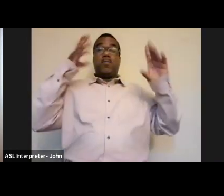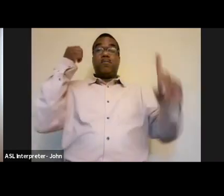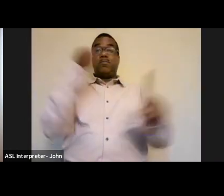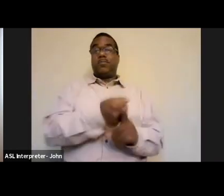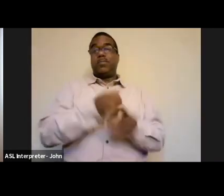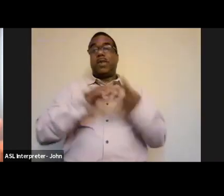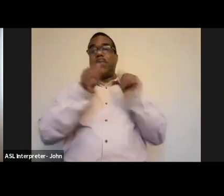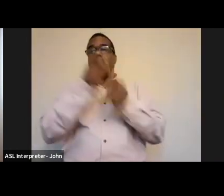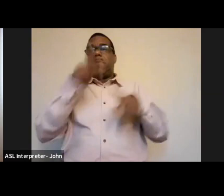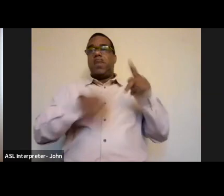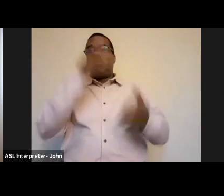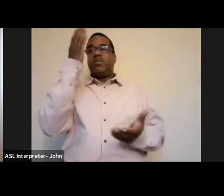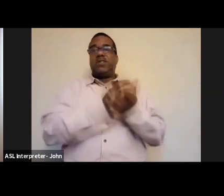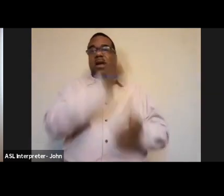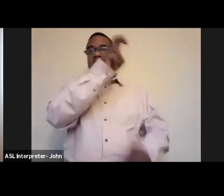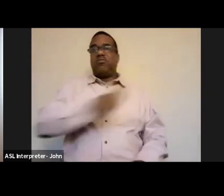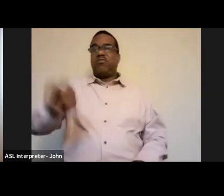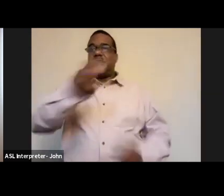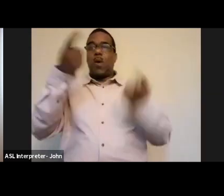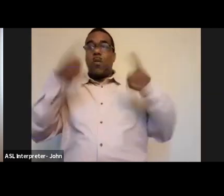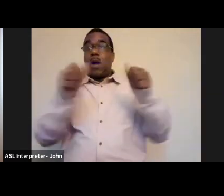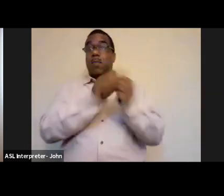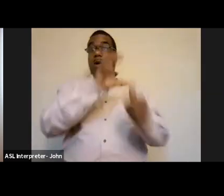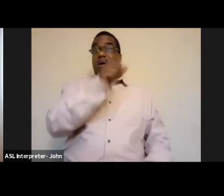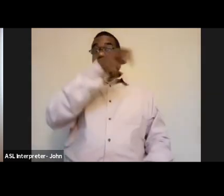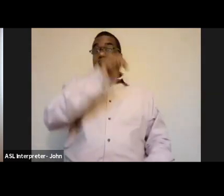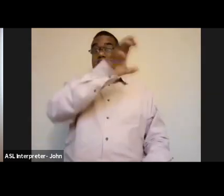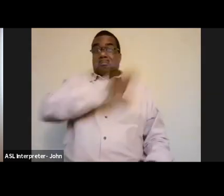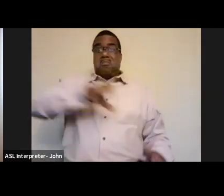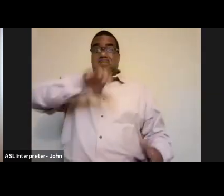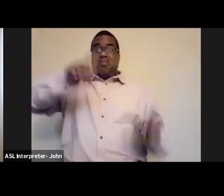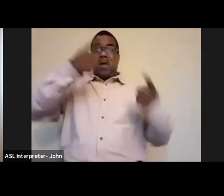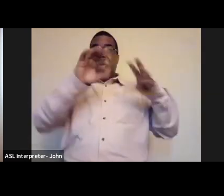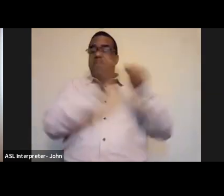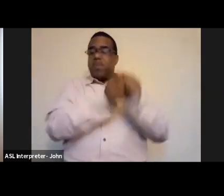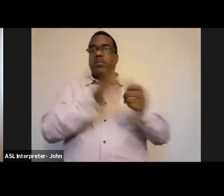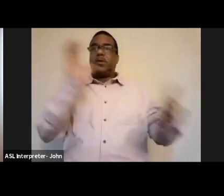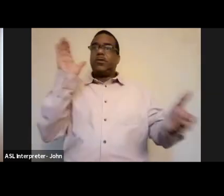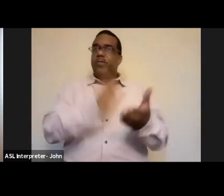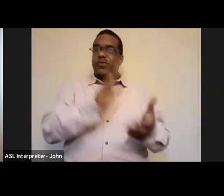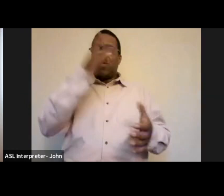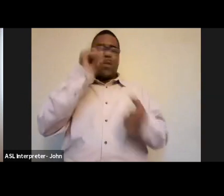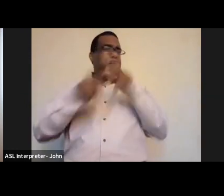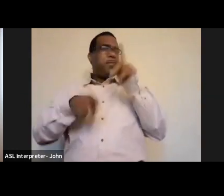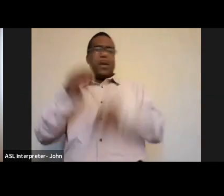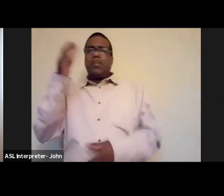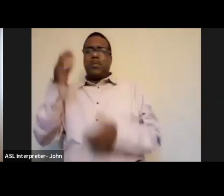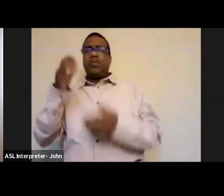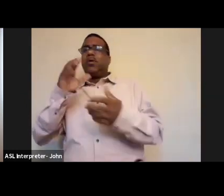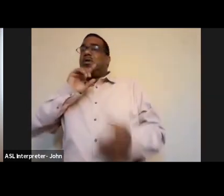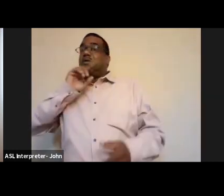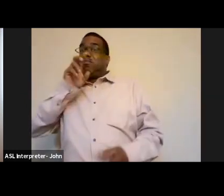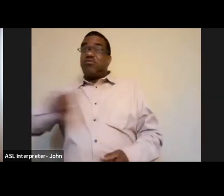traveling, the carbon emissions literally went down just because people were traveling less in a matter of months.